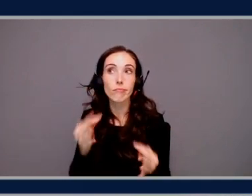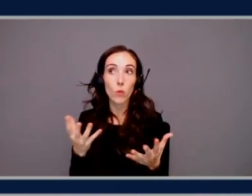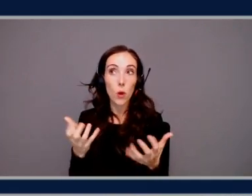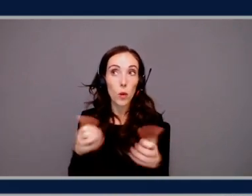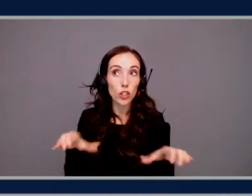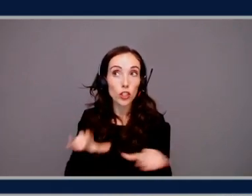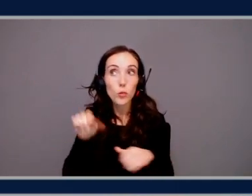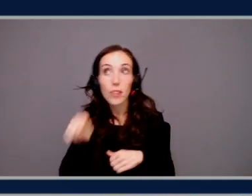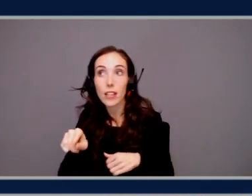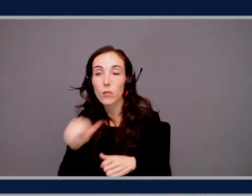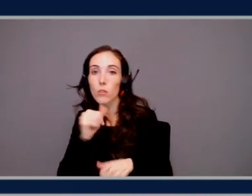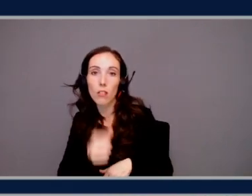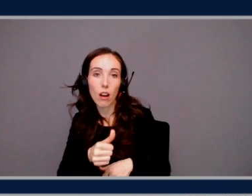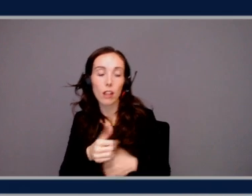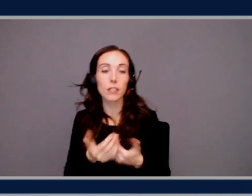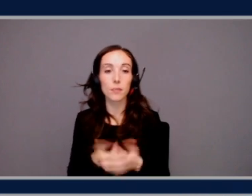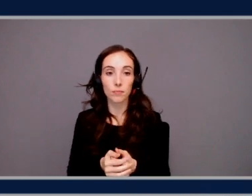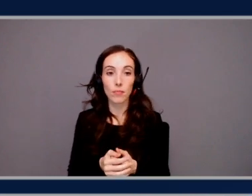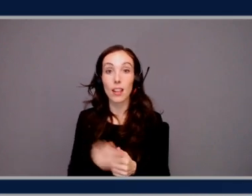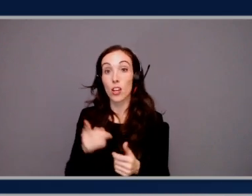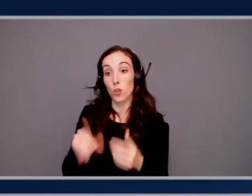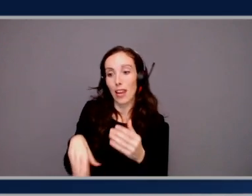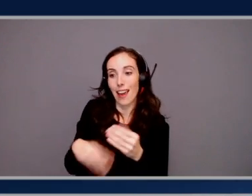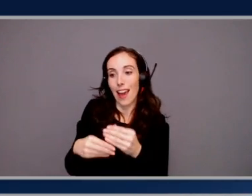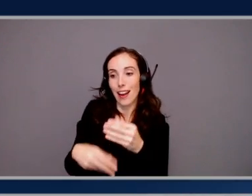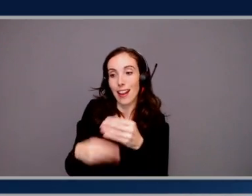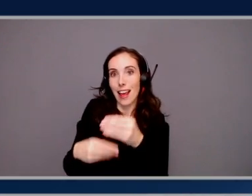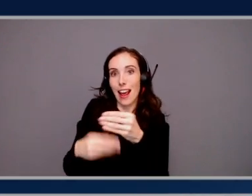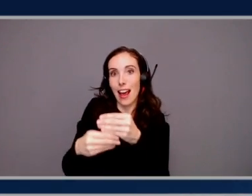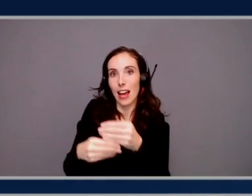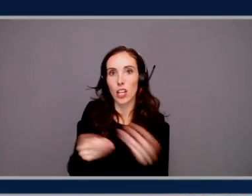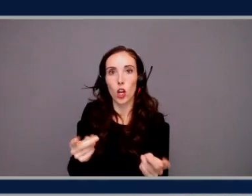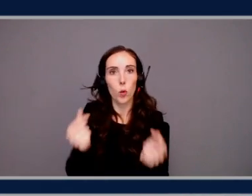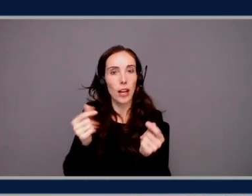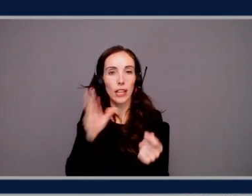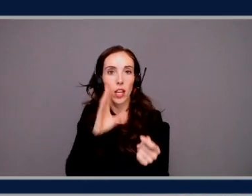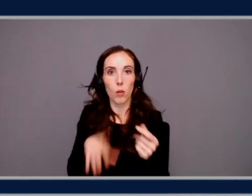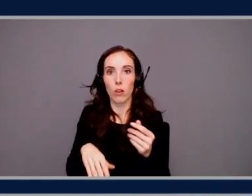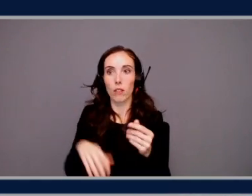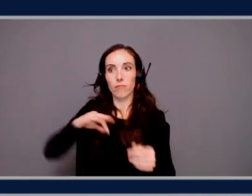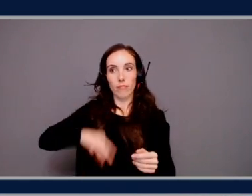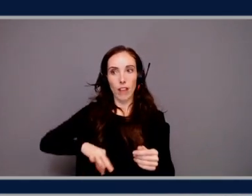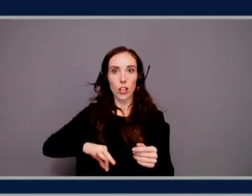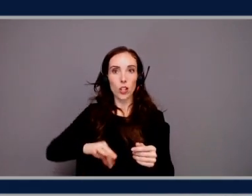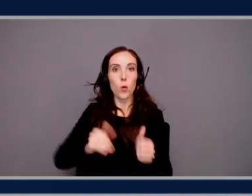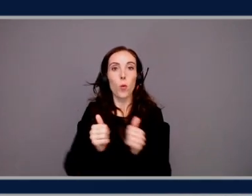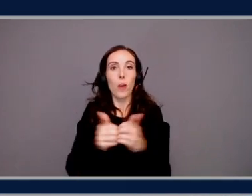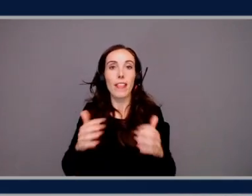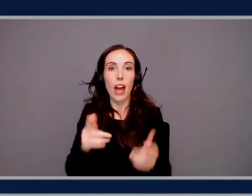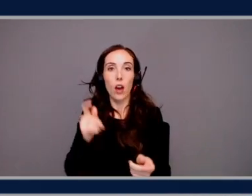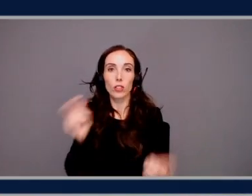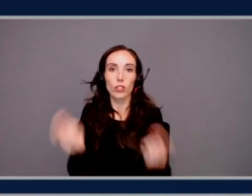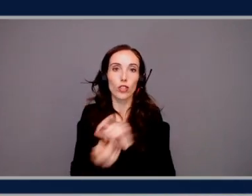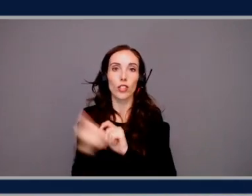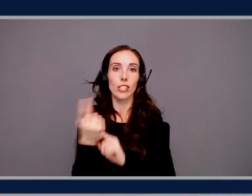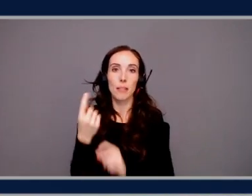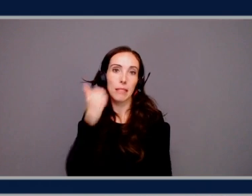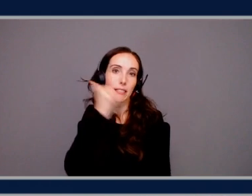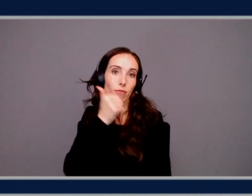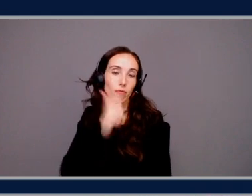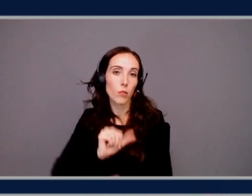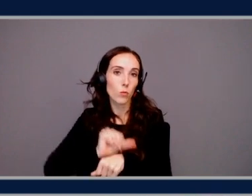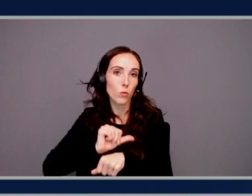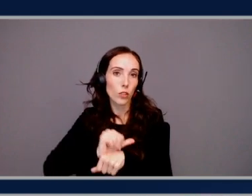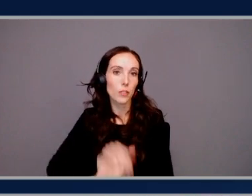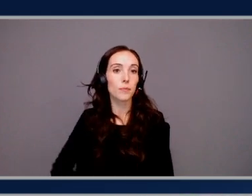perform that piece of that step, and you can add and add and add. You can quickly find value about changing someone's day-to-day. Yeah, and I really like the